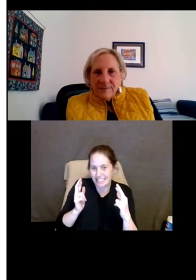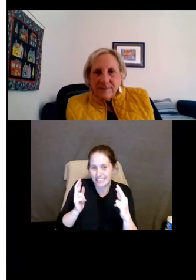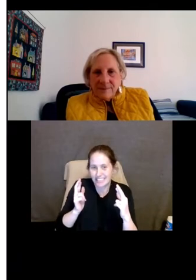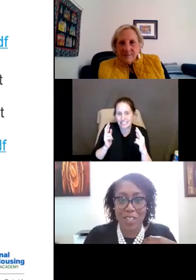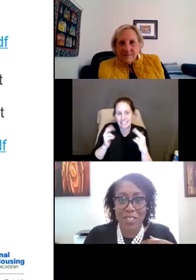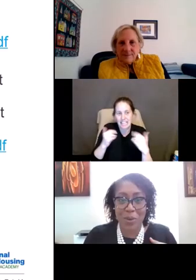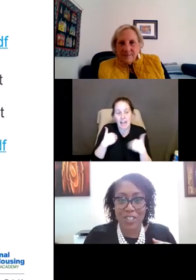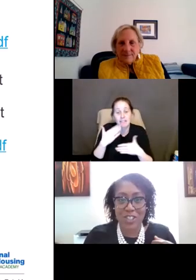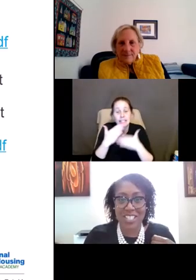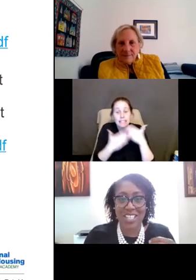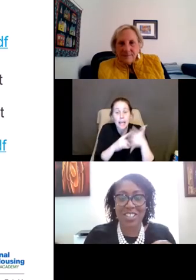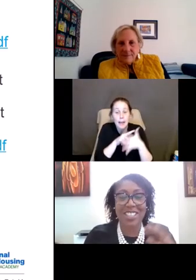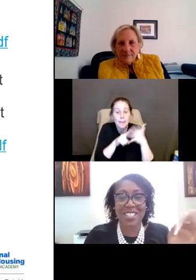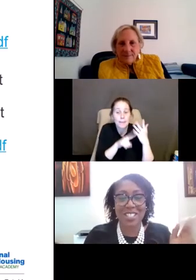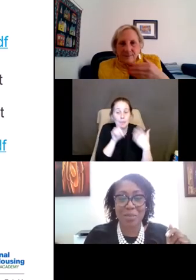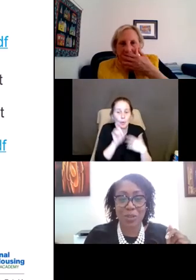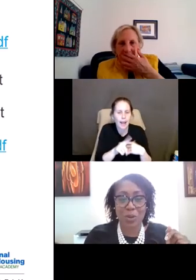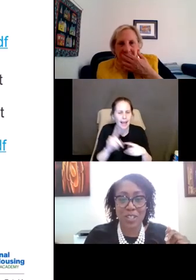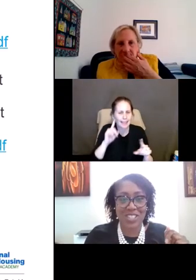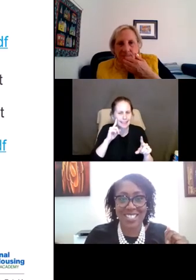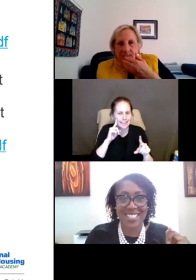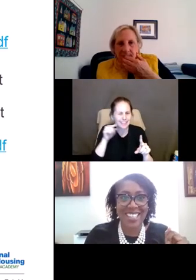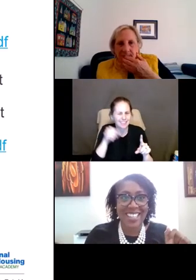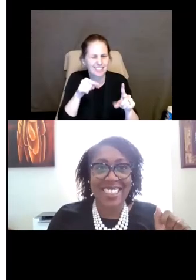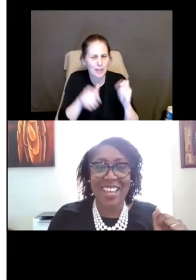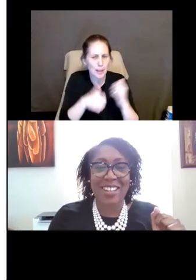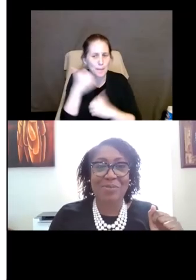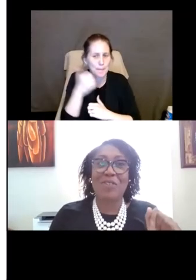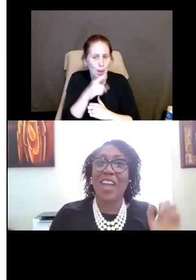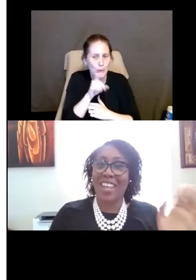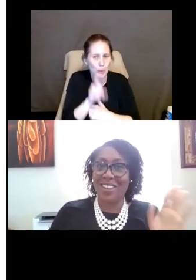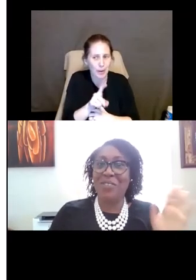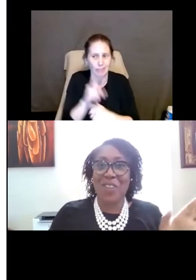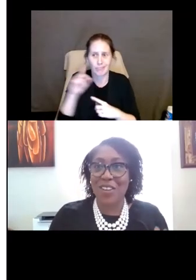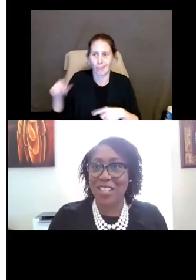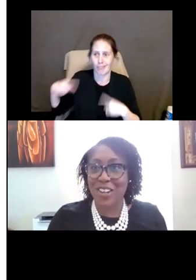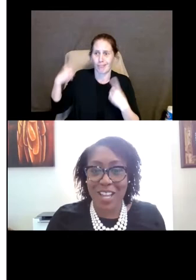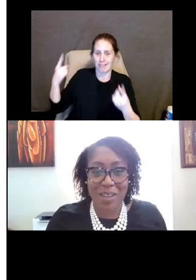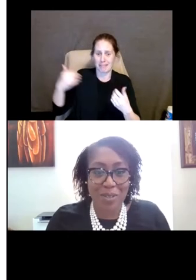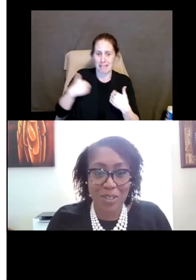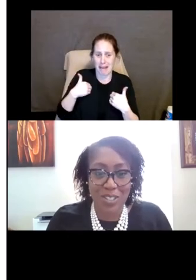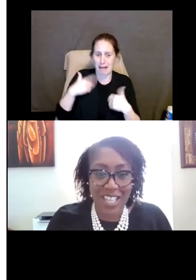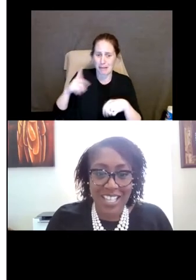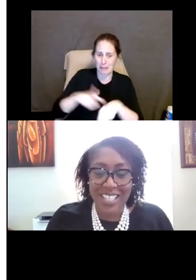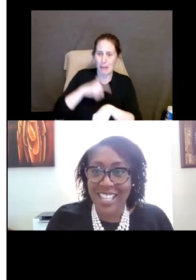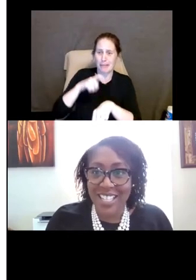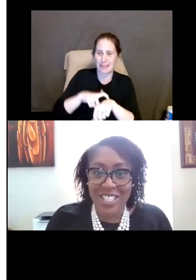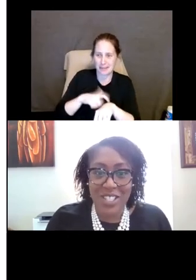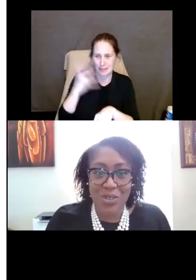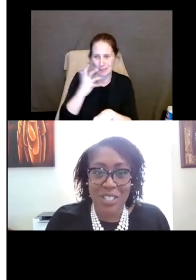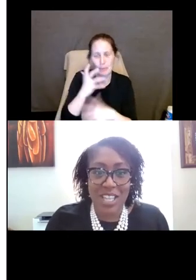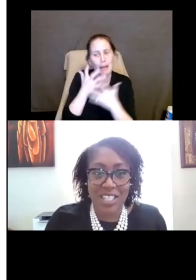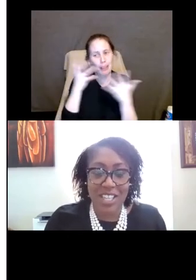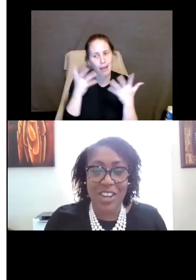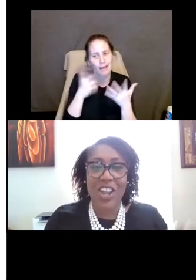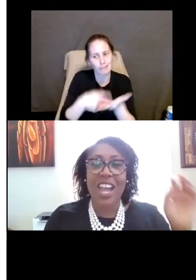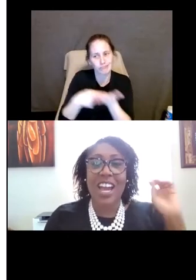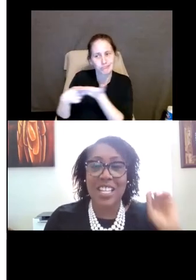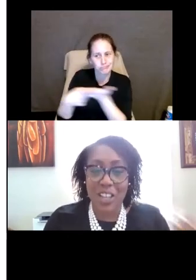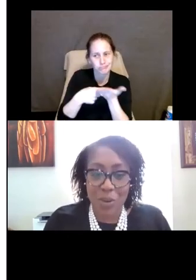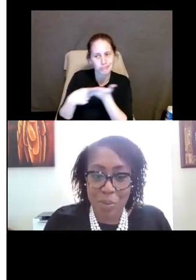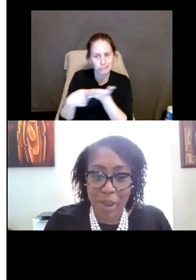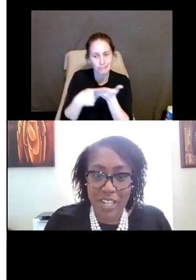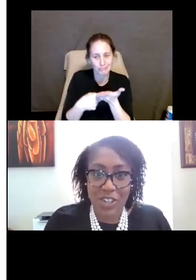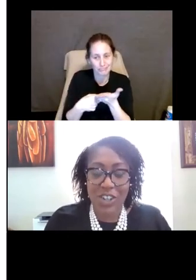to some of these questions. I think this is the most questions that we've had in a very long time. So there's lots to discuss here.